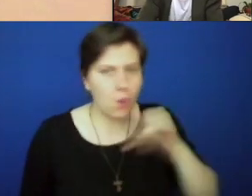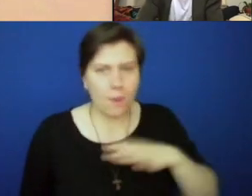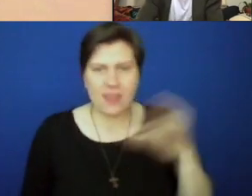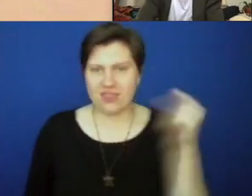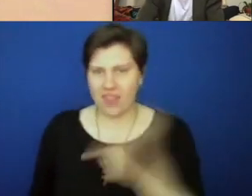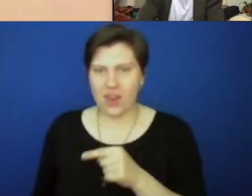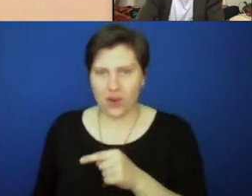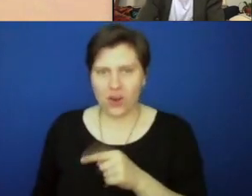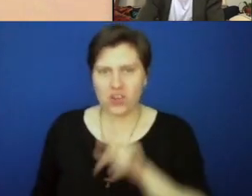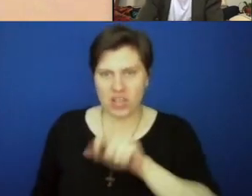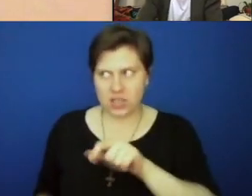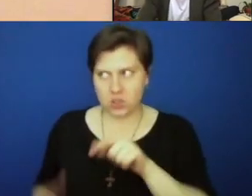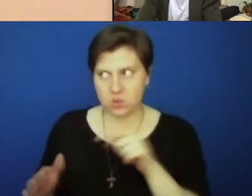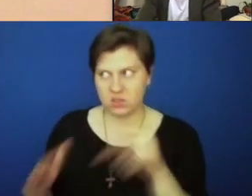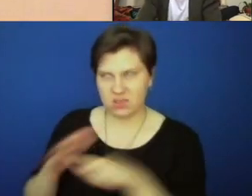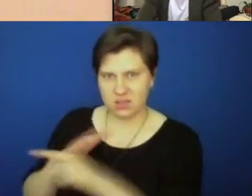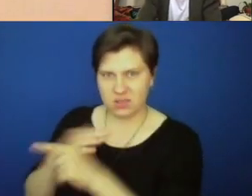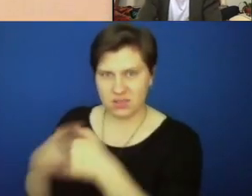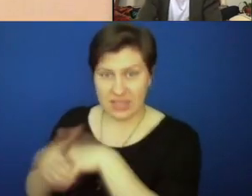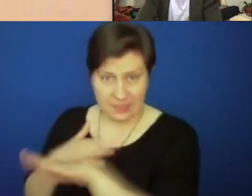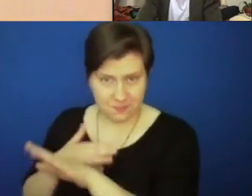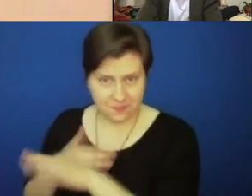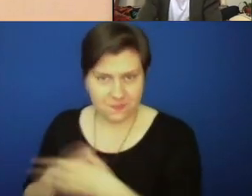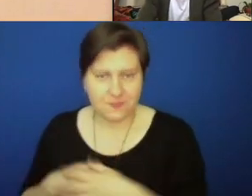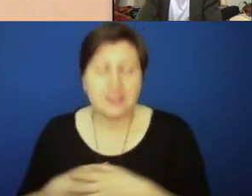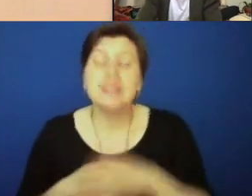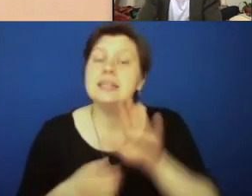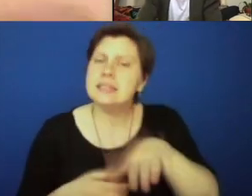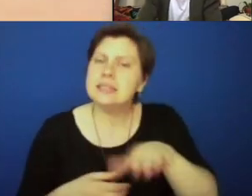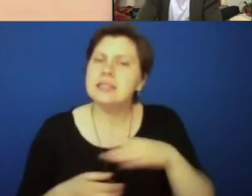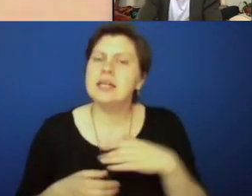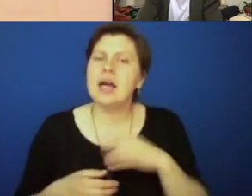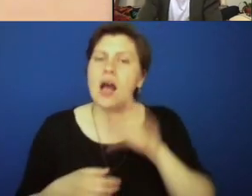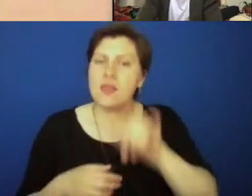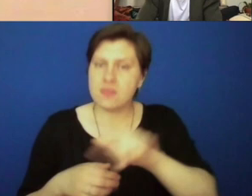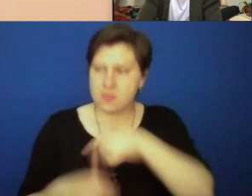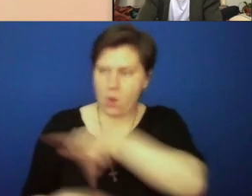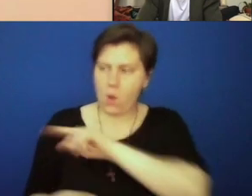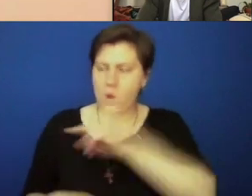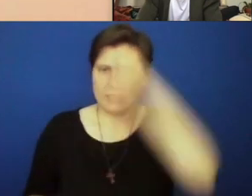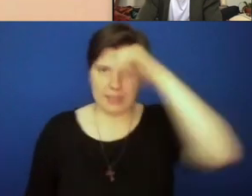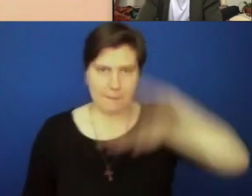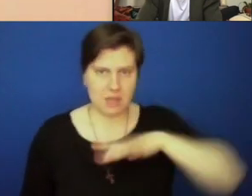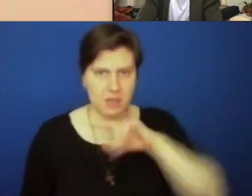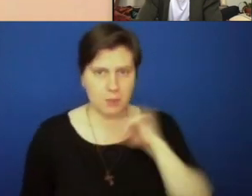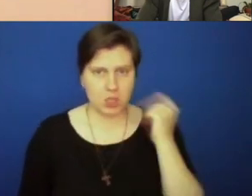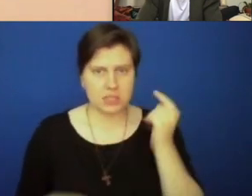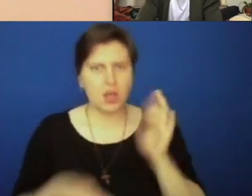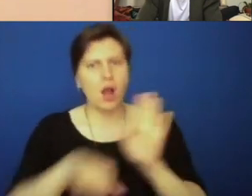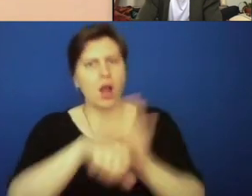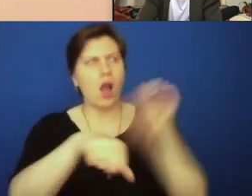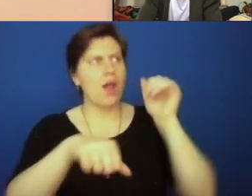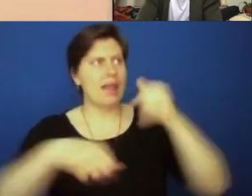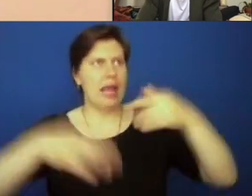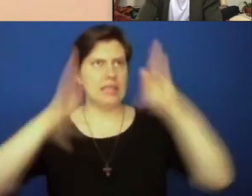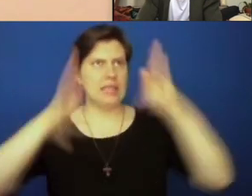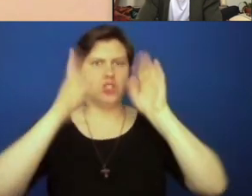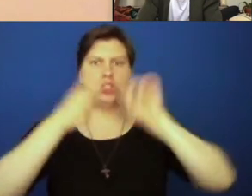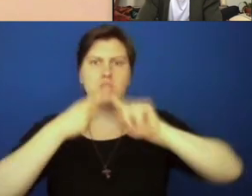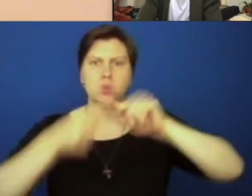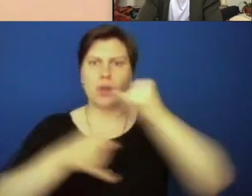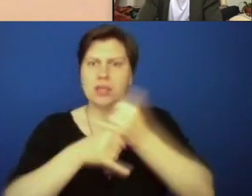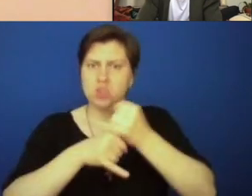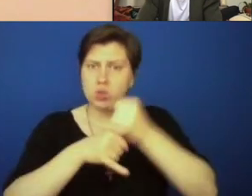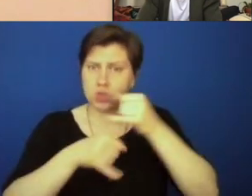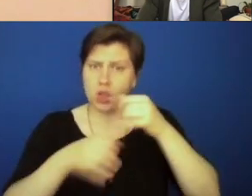woman present and she has to find her way in there. What's significant, right, is not that just simply these men are calling attention to institutional